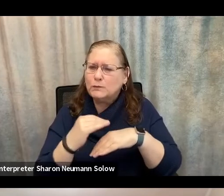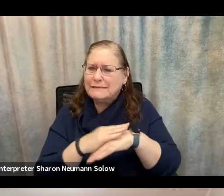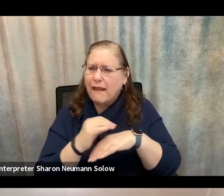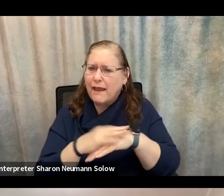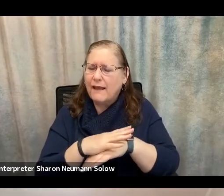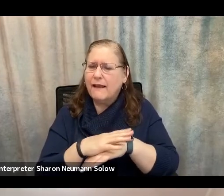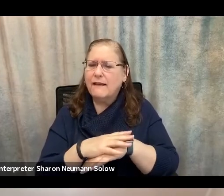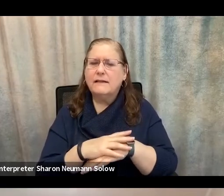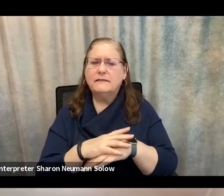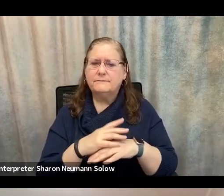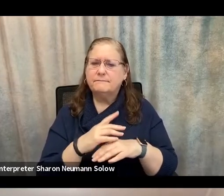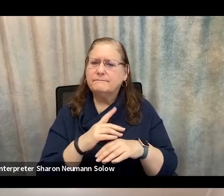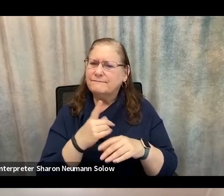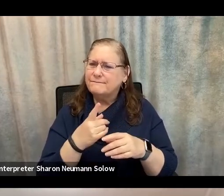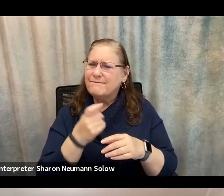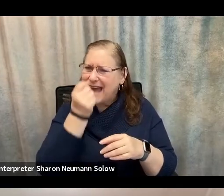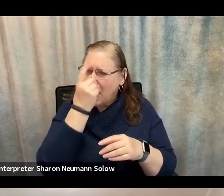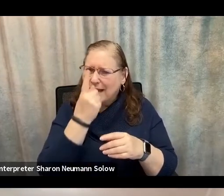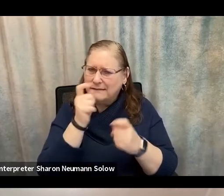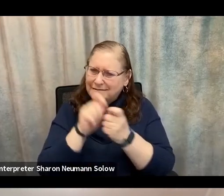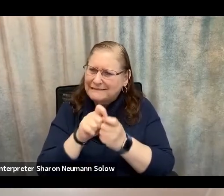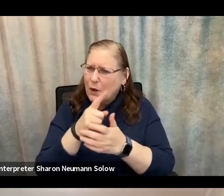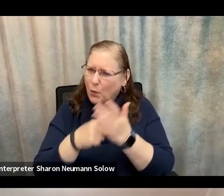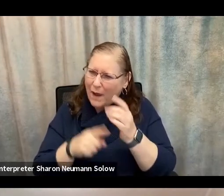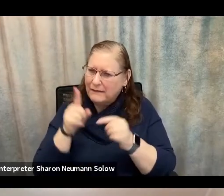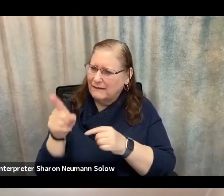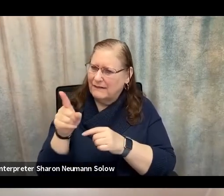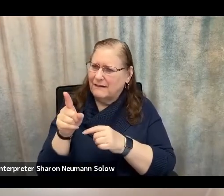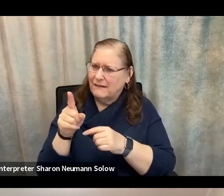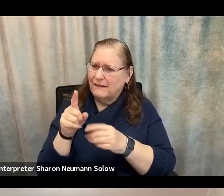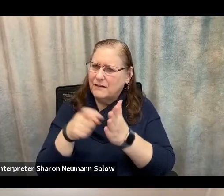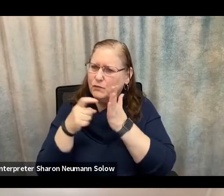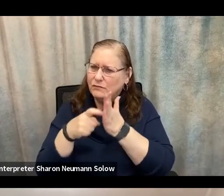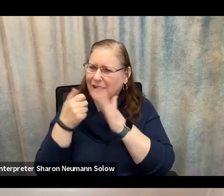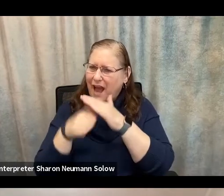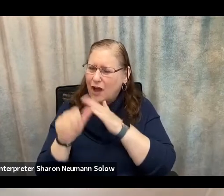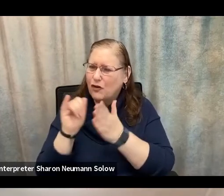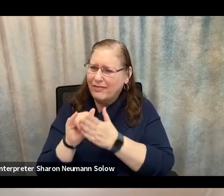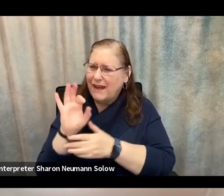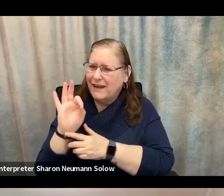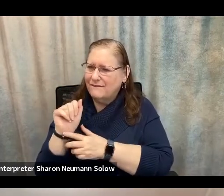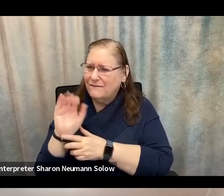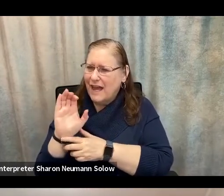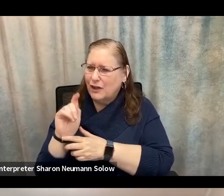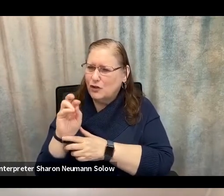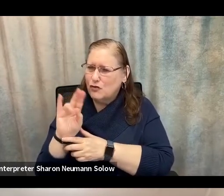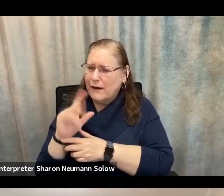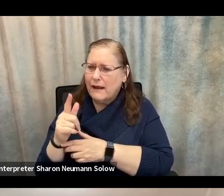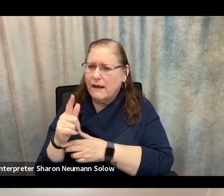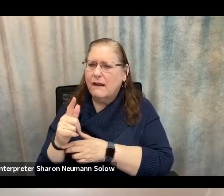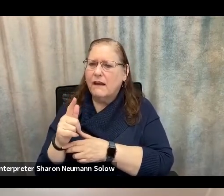Go out there and understand what factoring is. Really understand what the terms are before you sign on the dotted line.